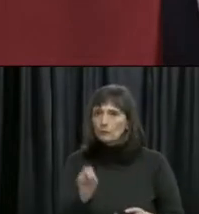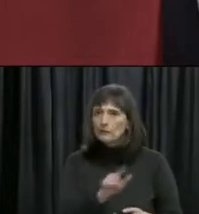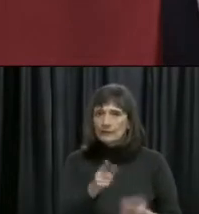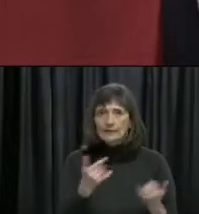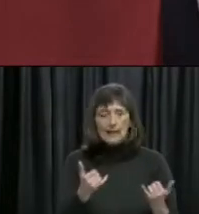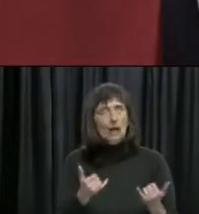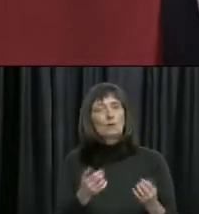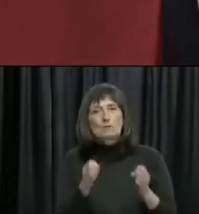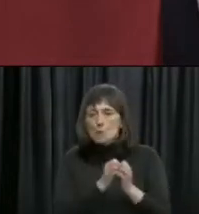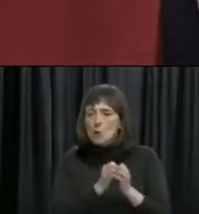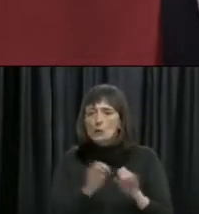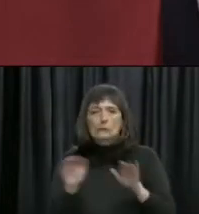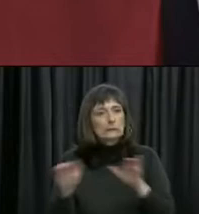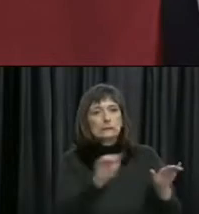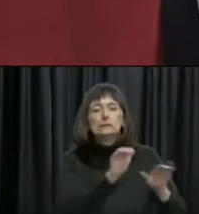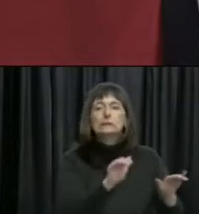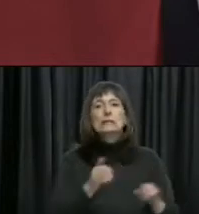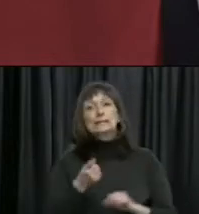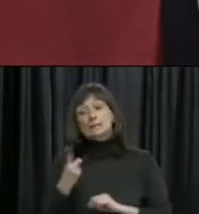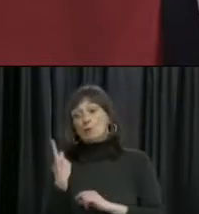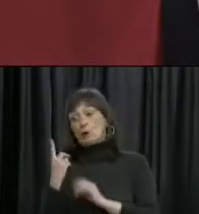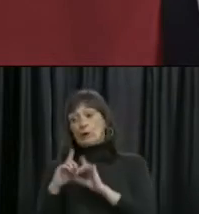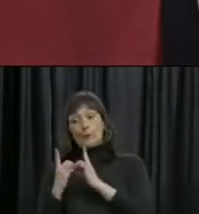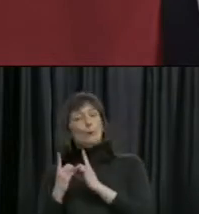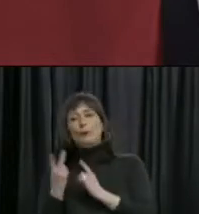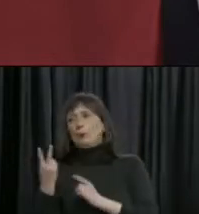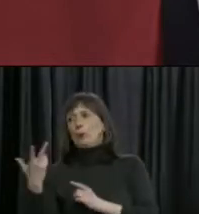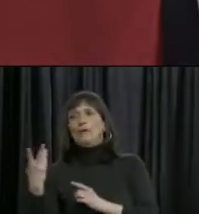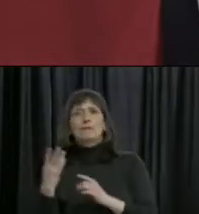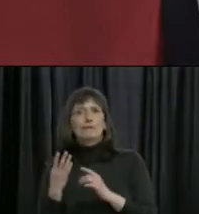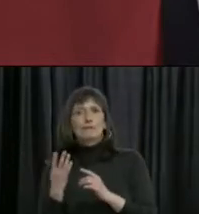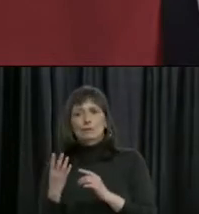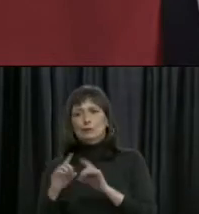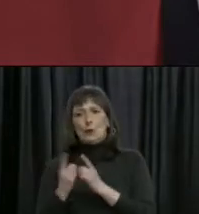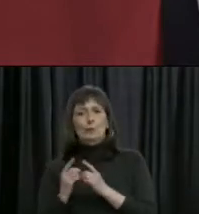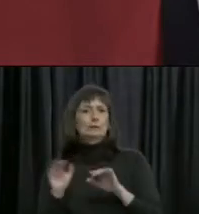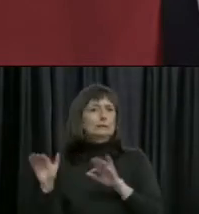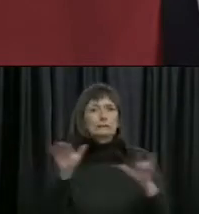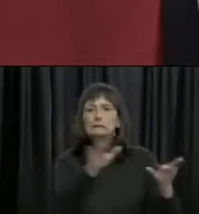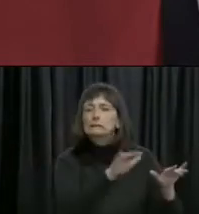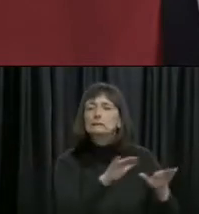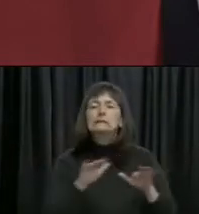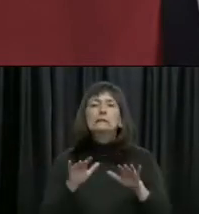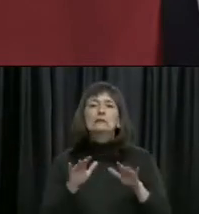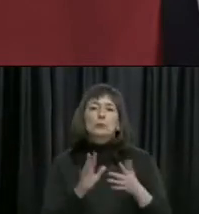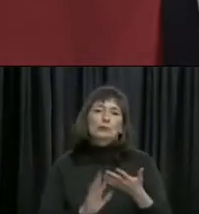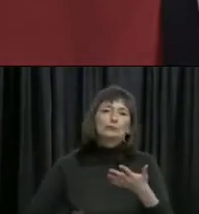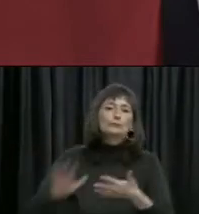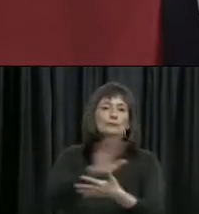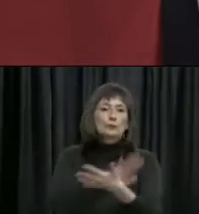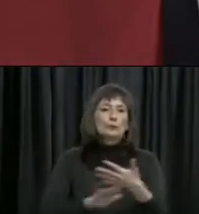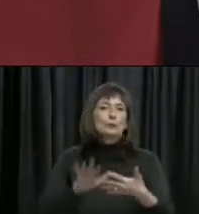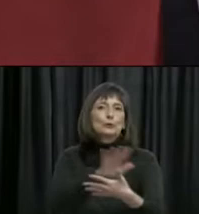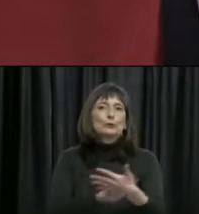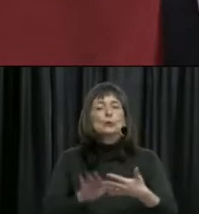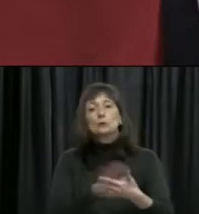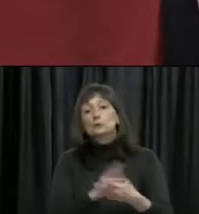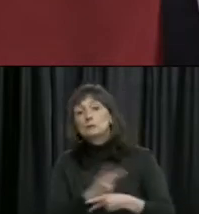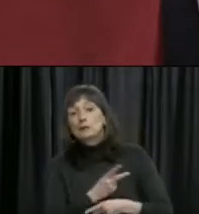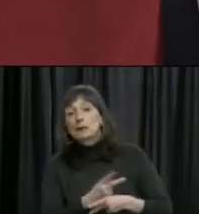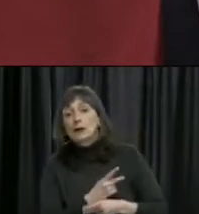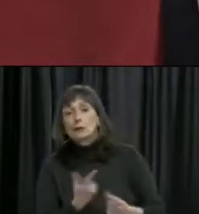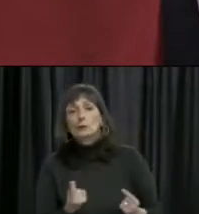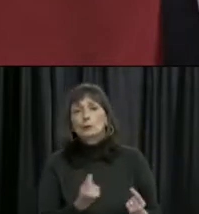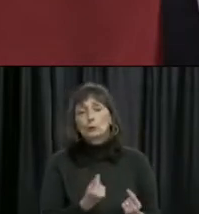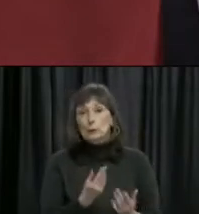out through a number of departments right now as we gather information so that we can make a strategic provincial investment, whether it be